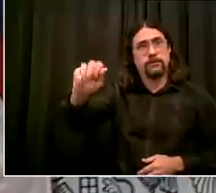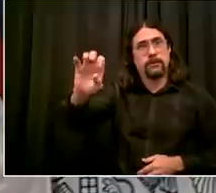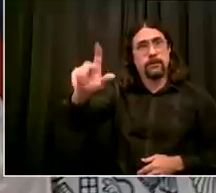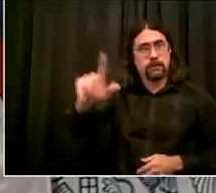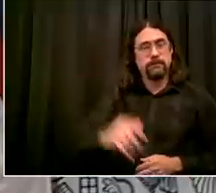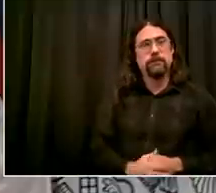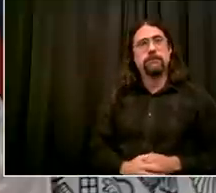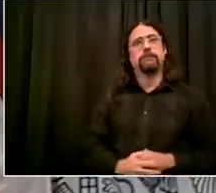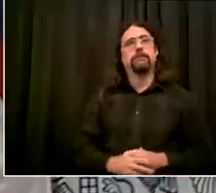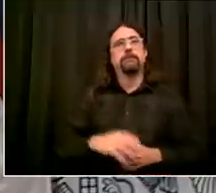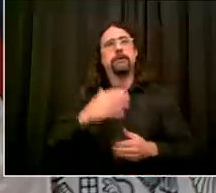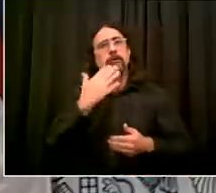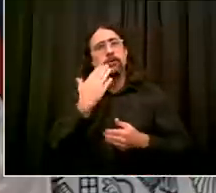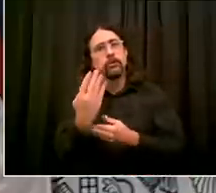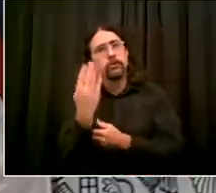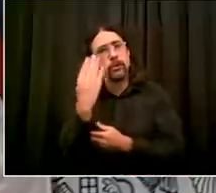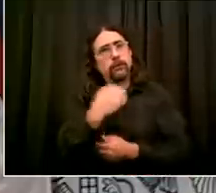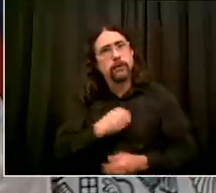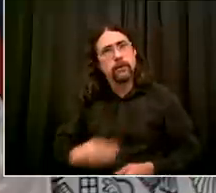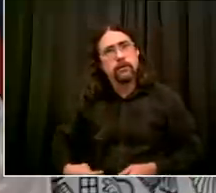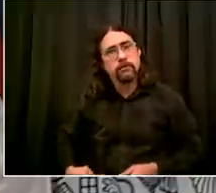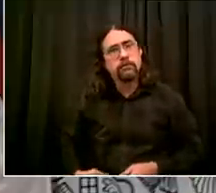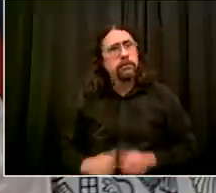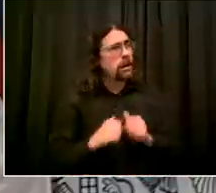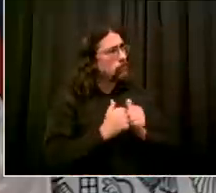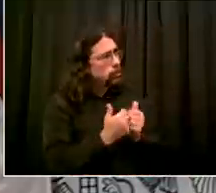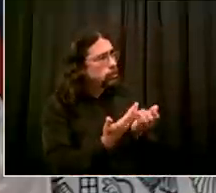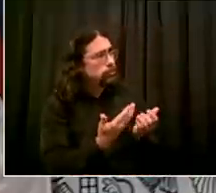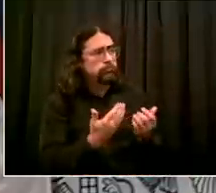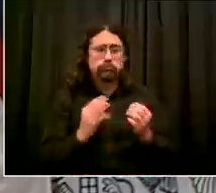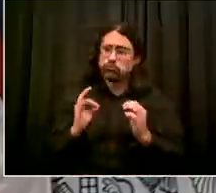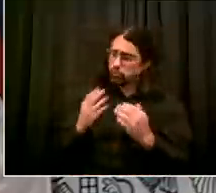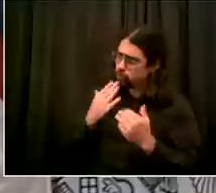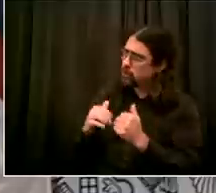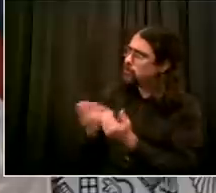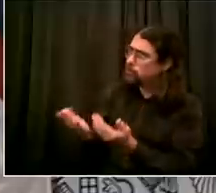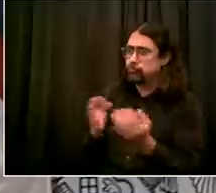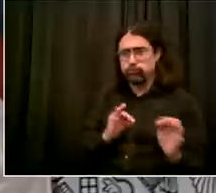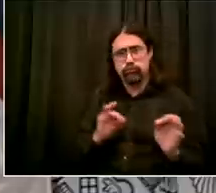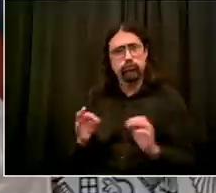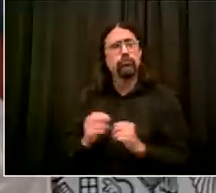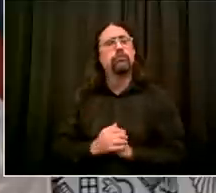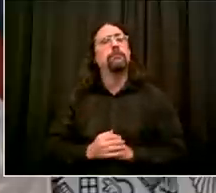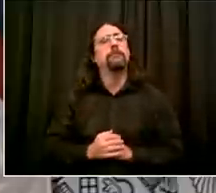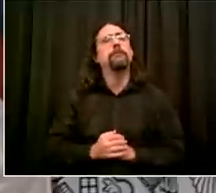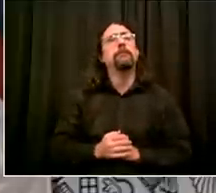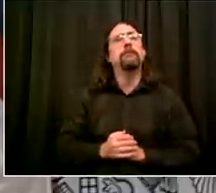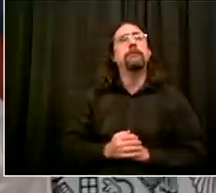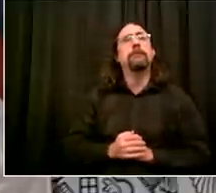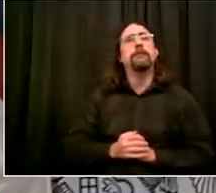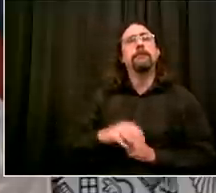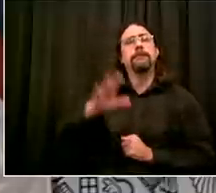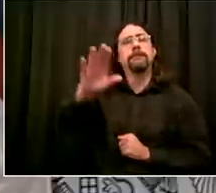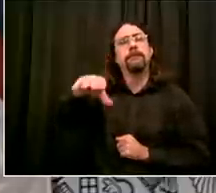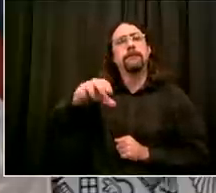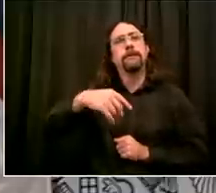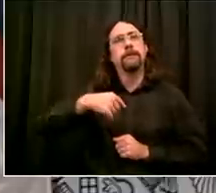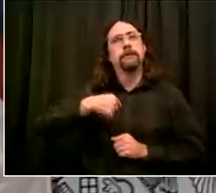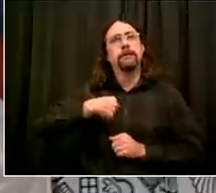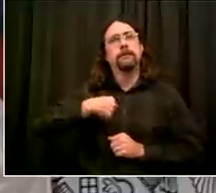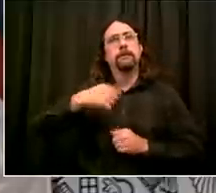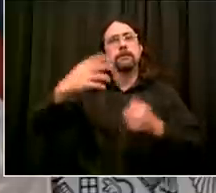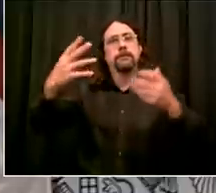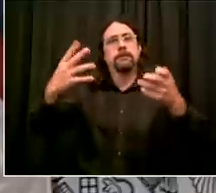to just go back to marsh's question um from earlier uh i was wondering if you could tell us what